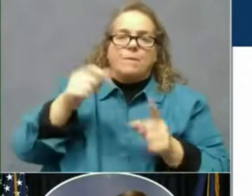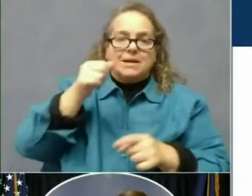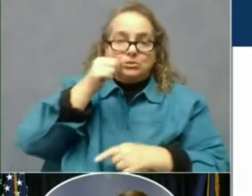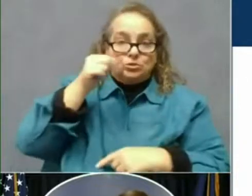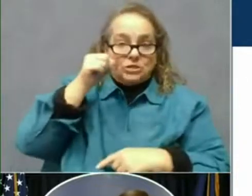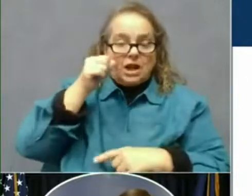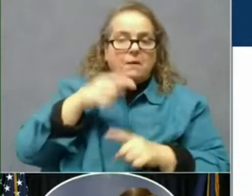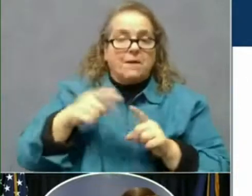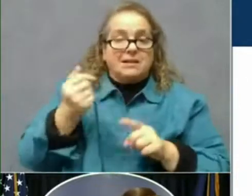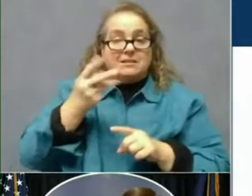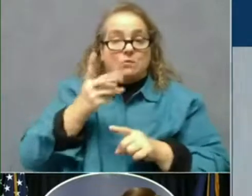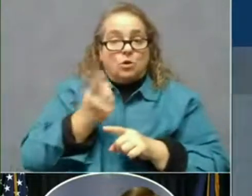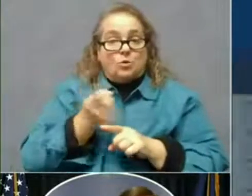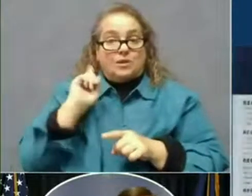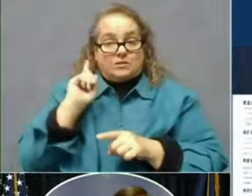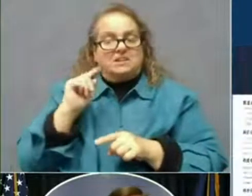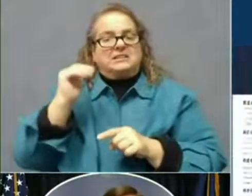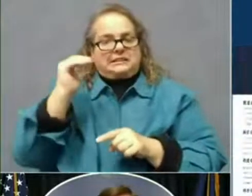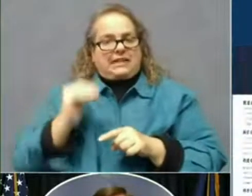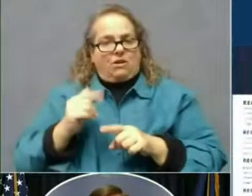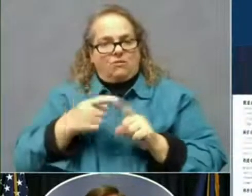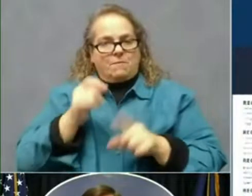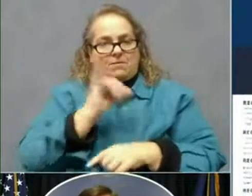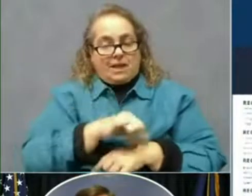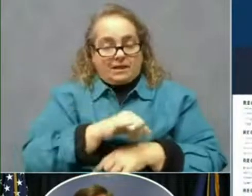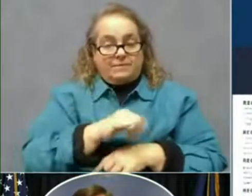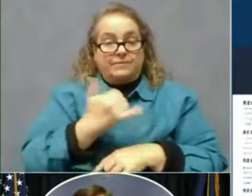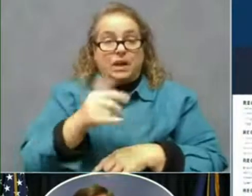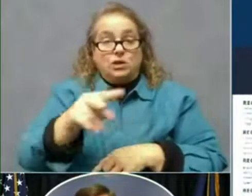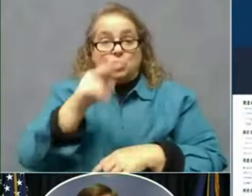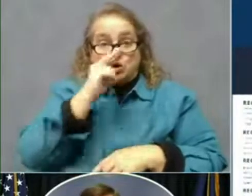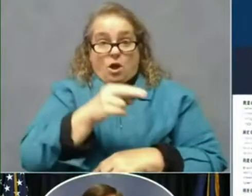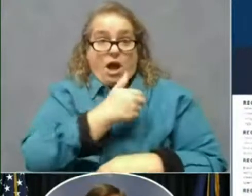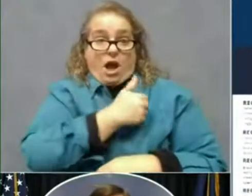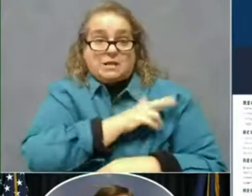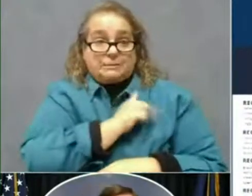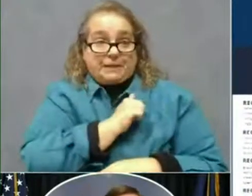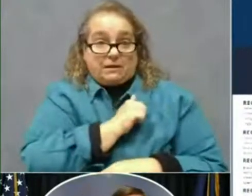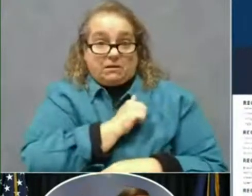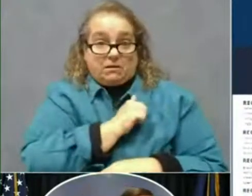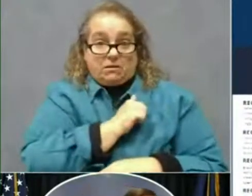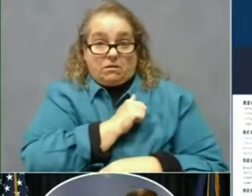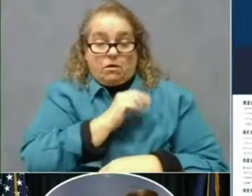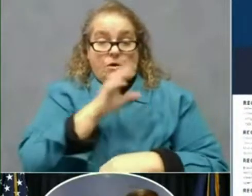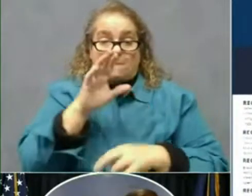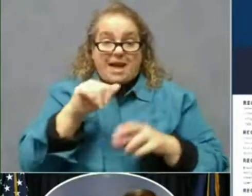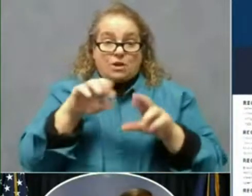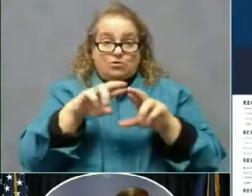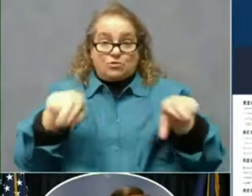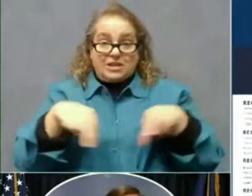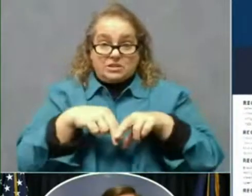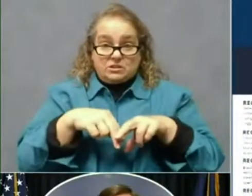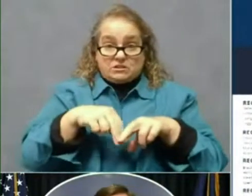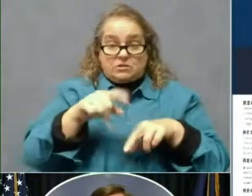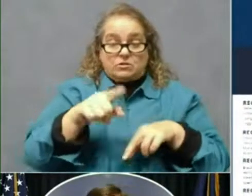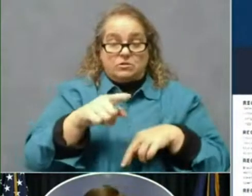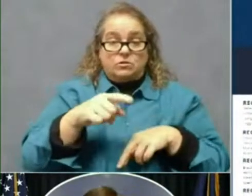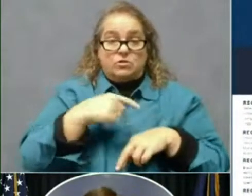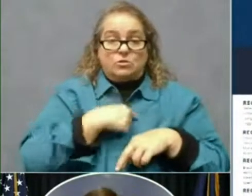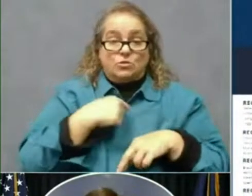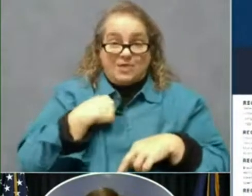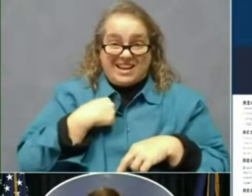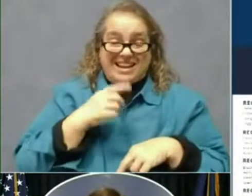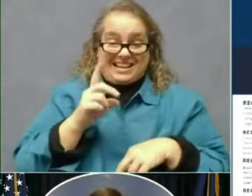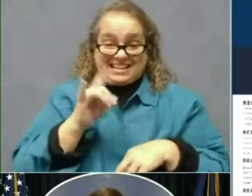look at the hospital capacity by region which we've been showing you that's that map. We've gone from two to four